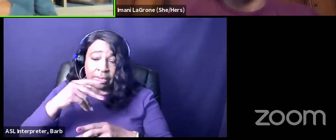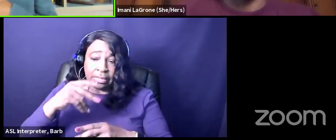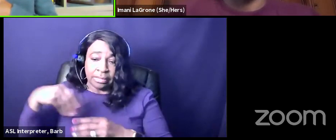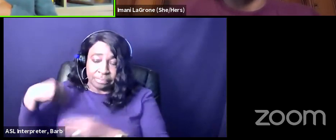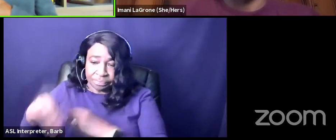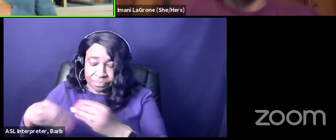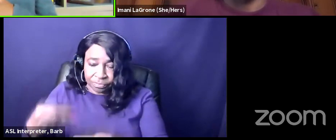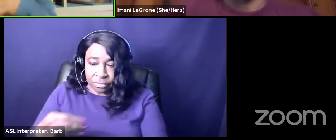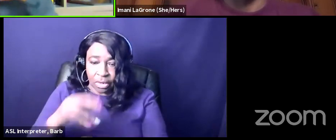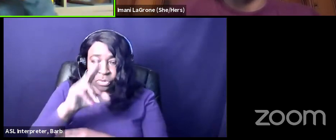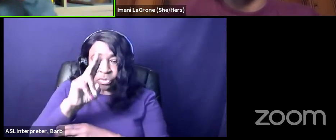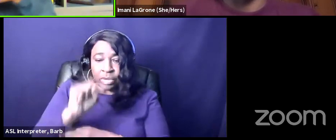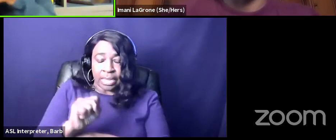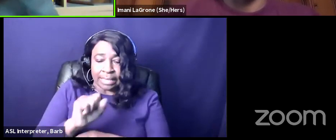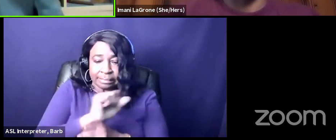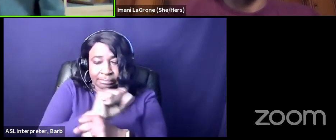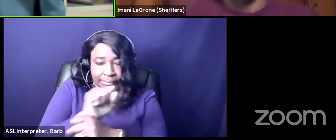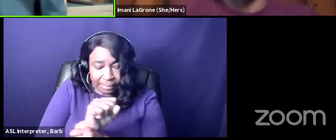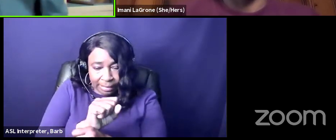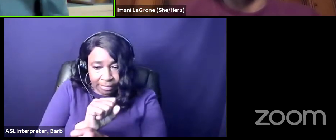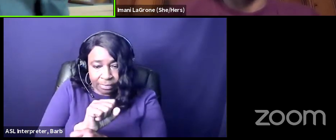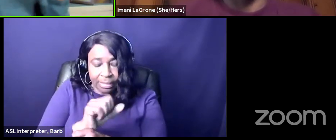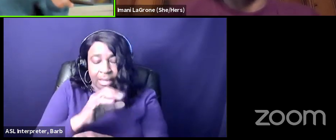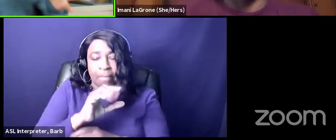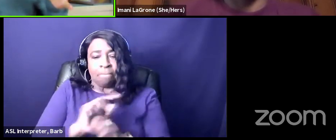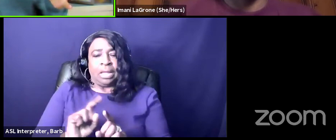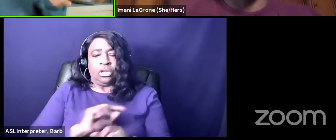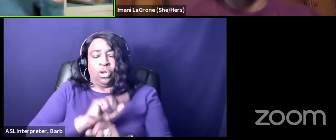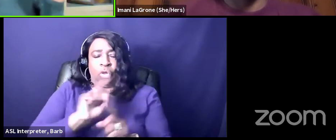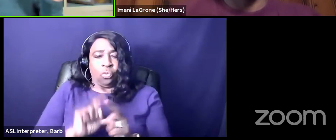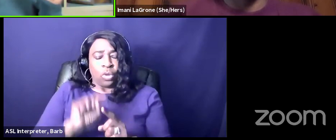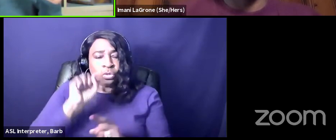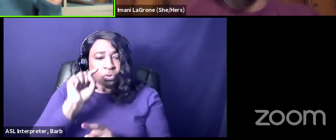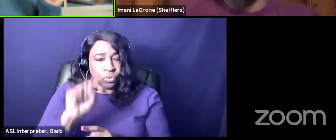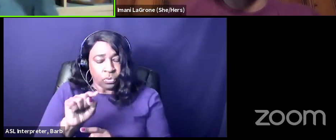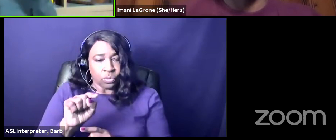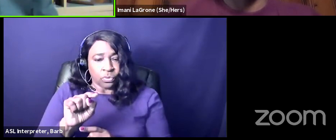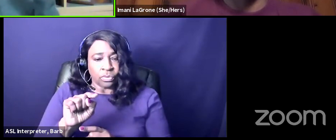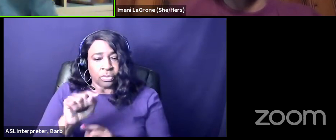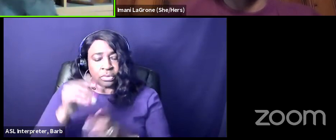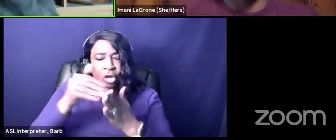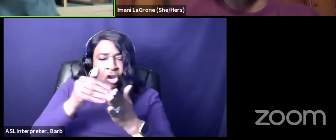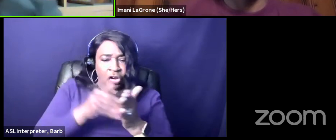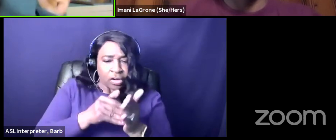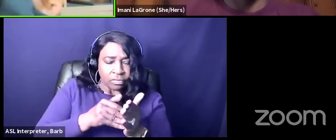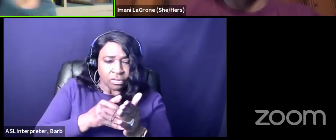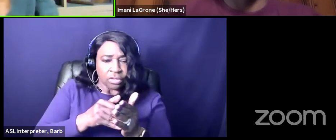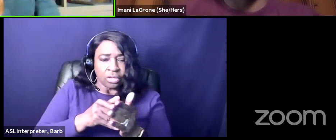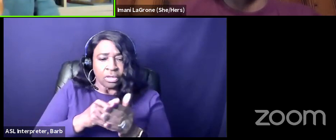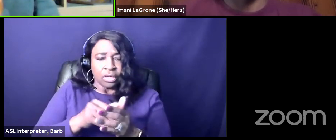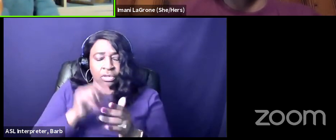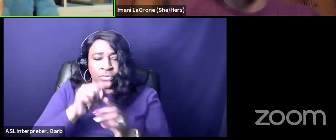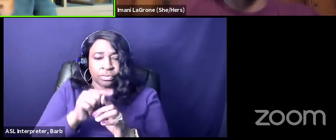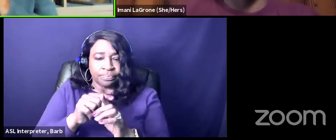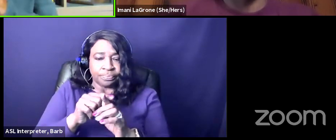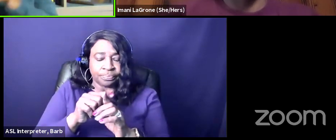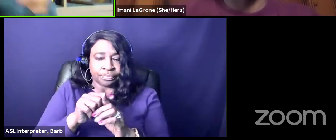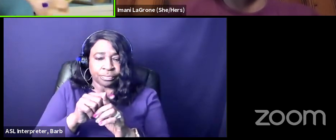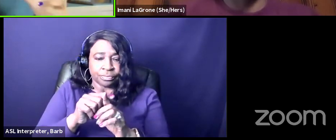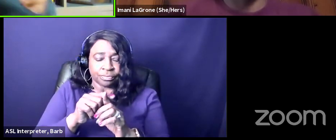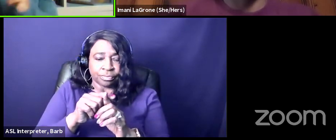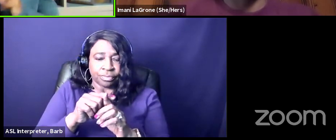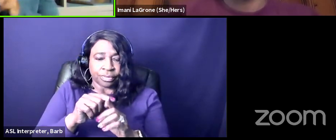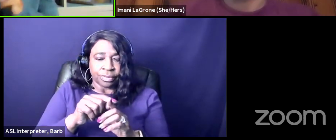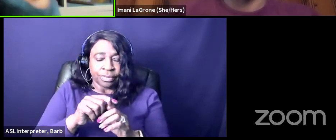u.s chattel slavery but when you sort of oftentimes we're pegged especially in academic settings